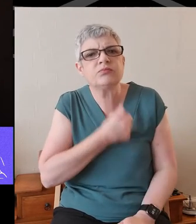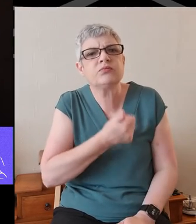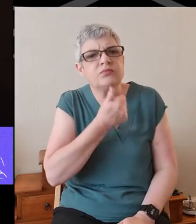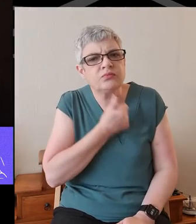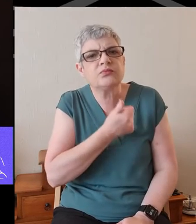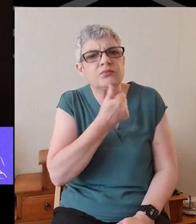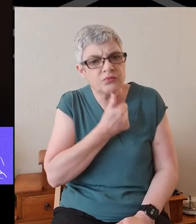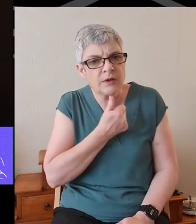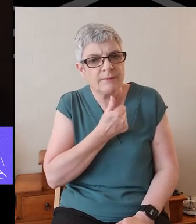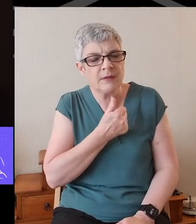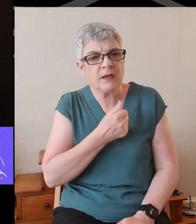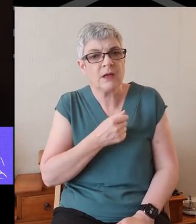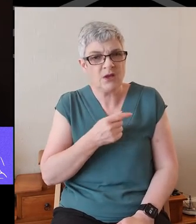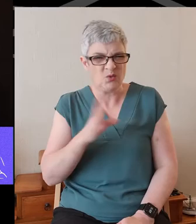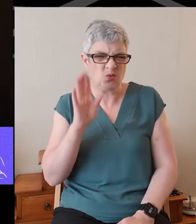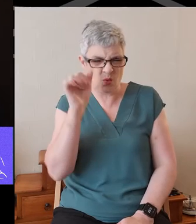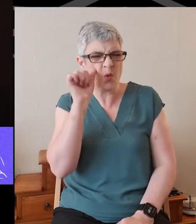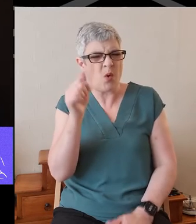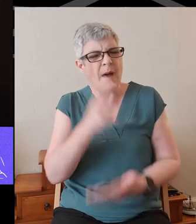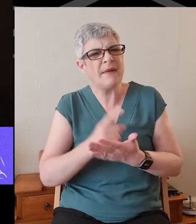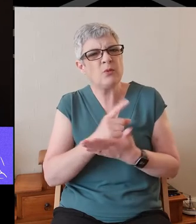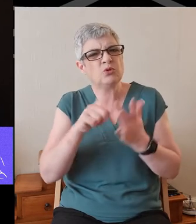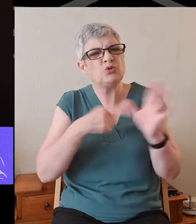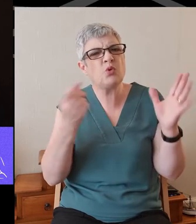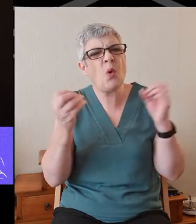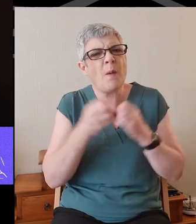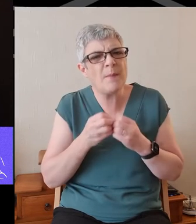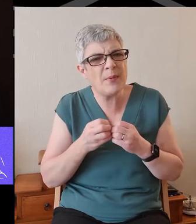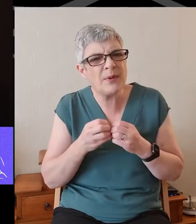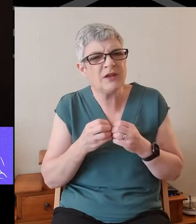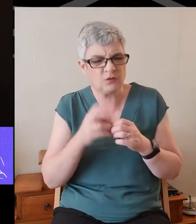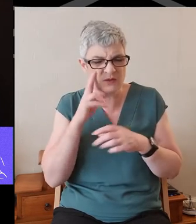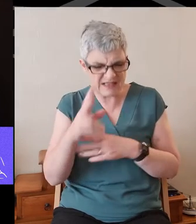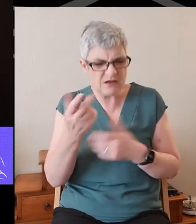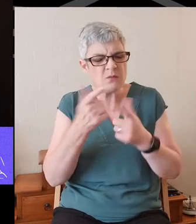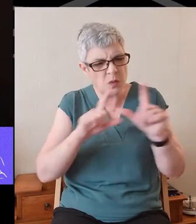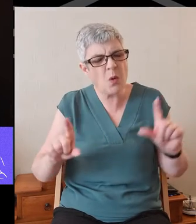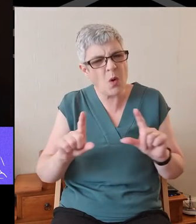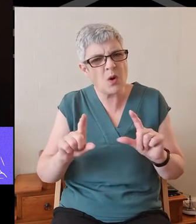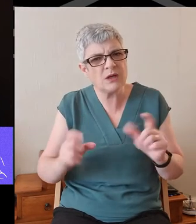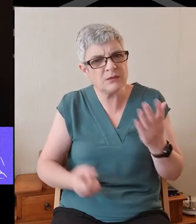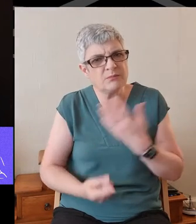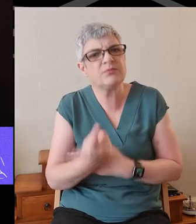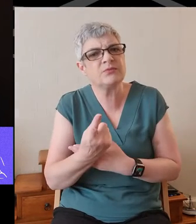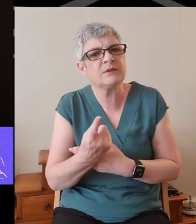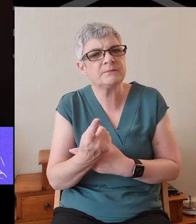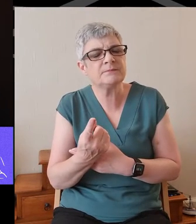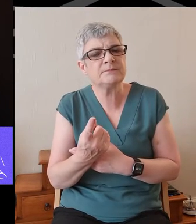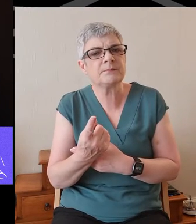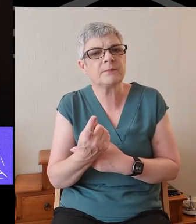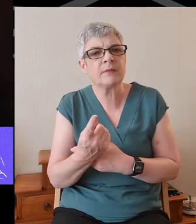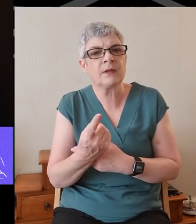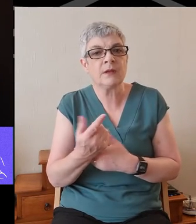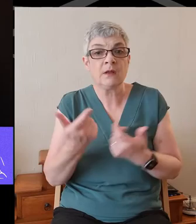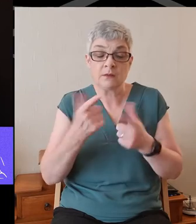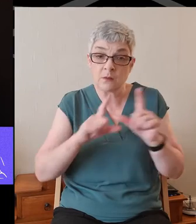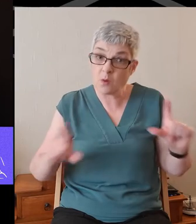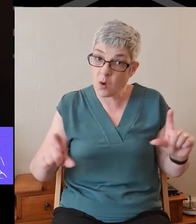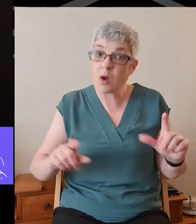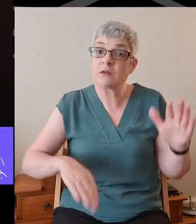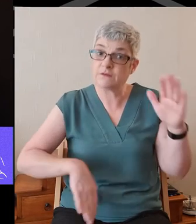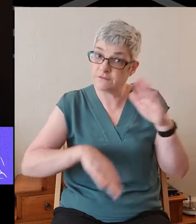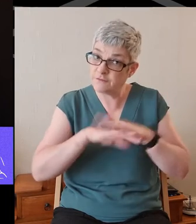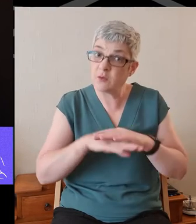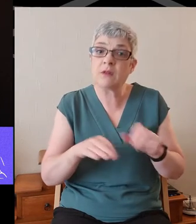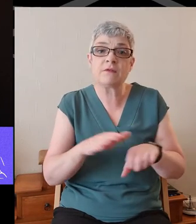You have heard of Job's perseverance, and have seen what the Lord finally brought about. The Lord is full of